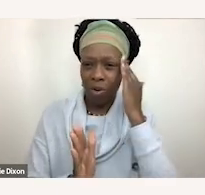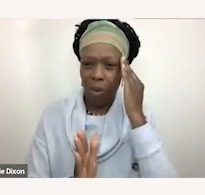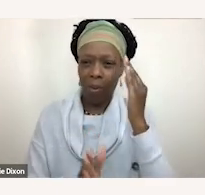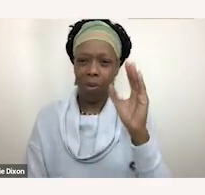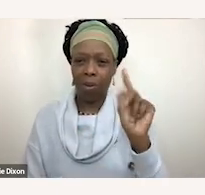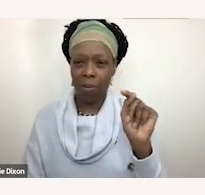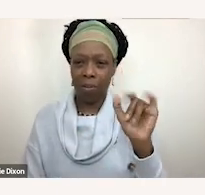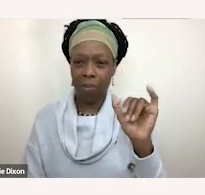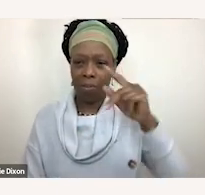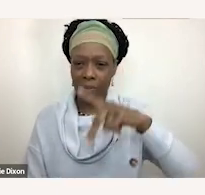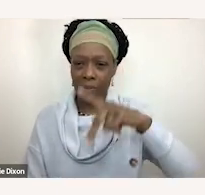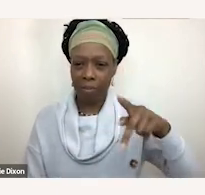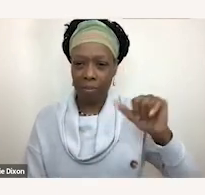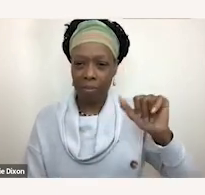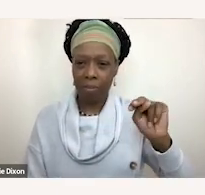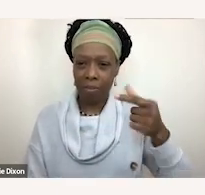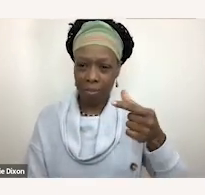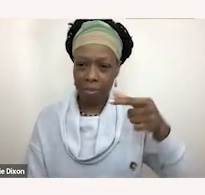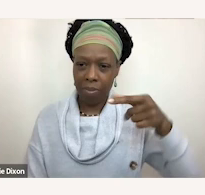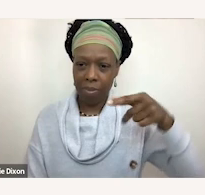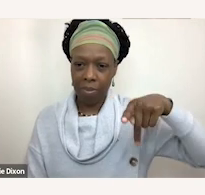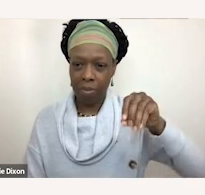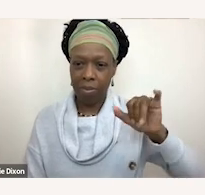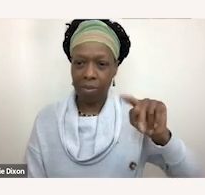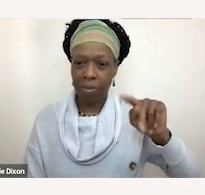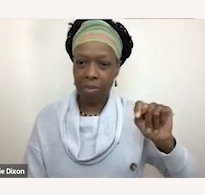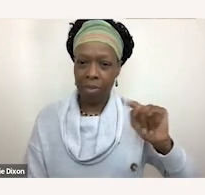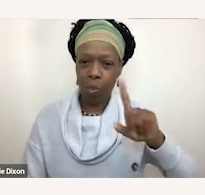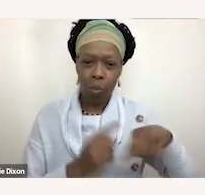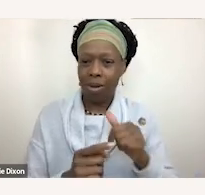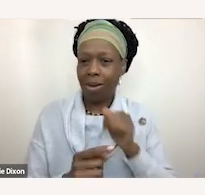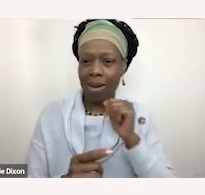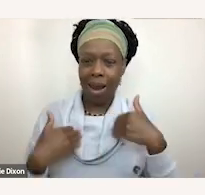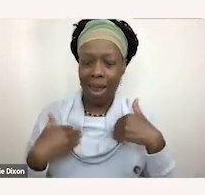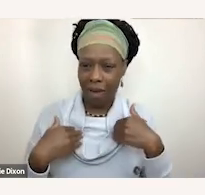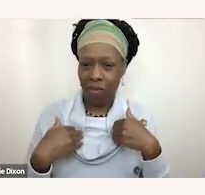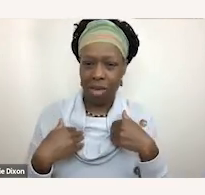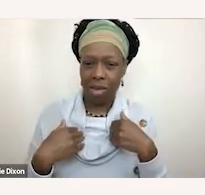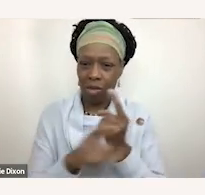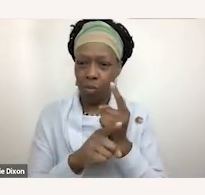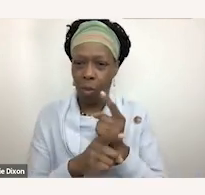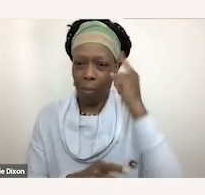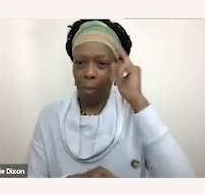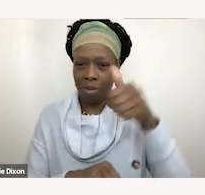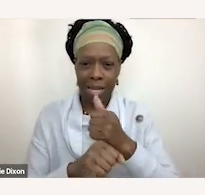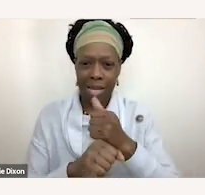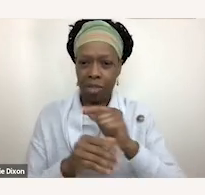expectations or the lack of the expectation really began to change and judy has played such a